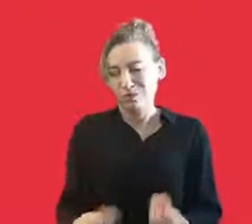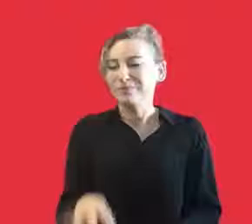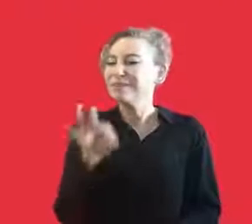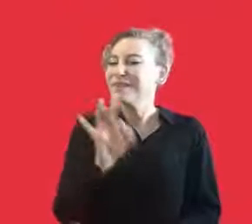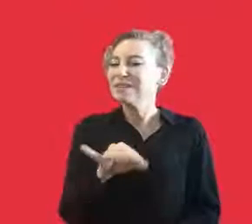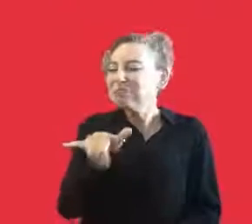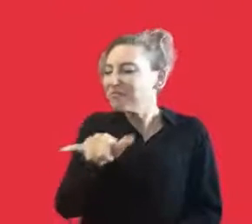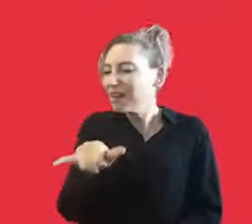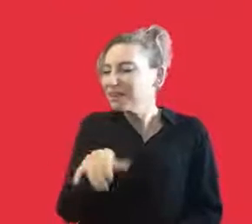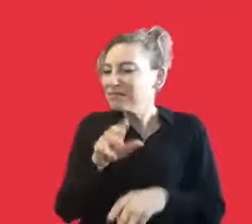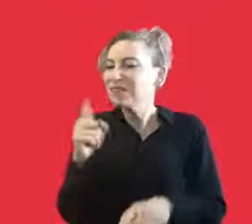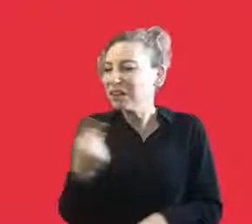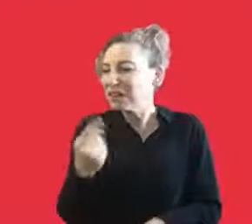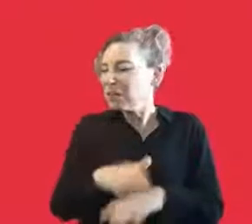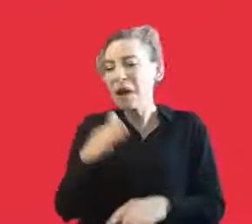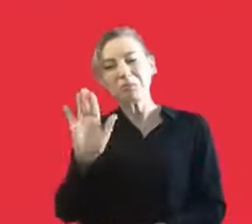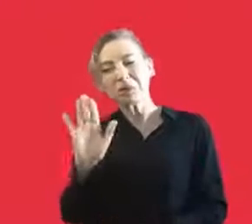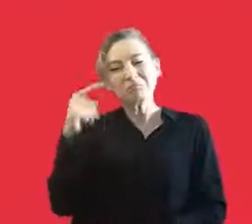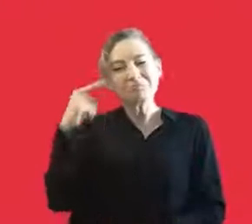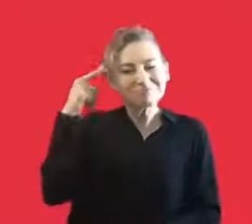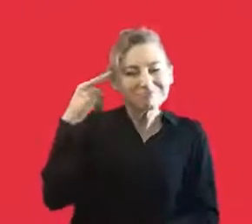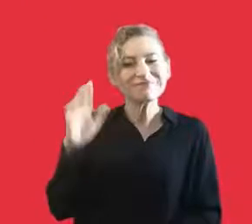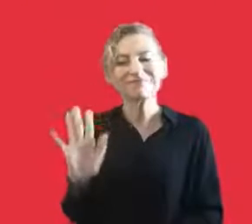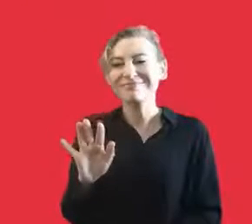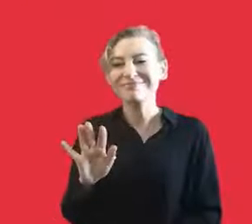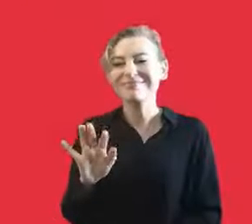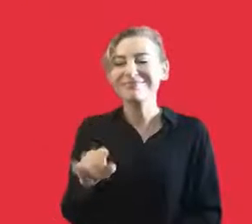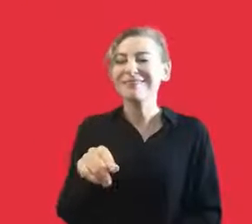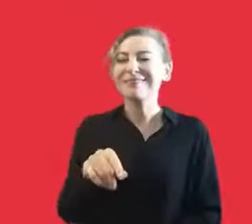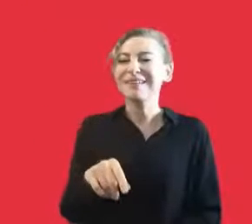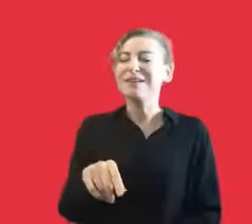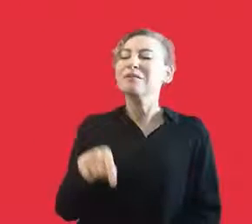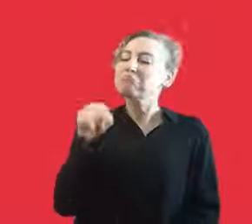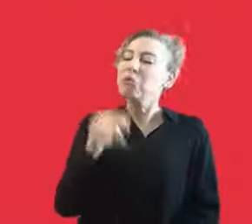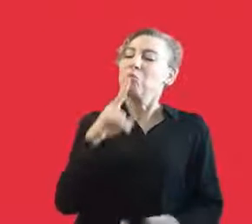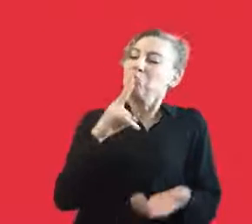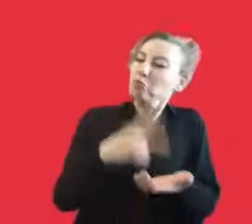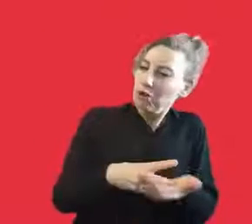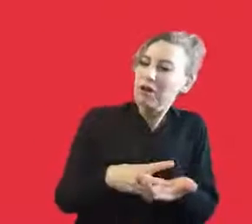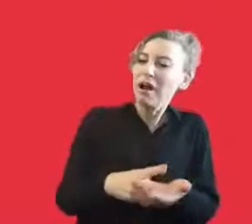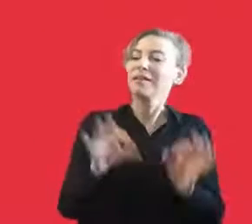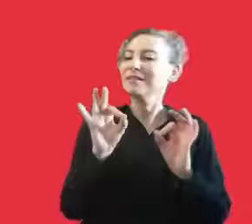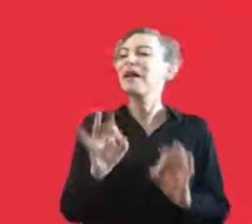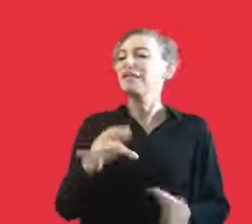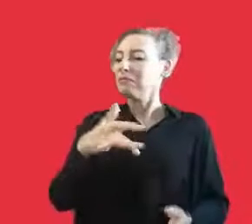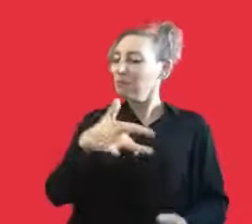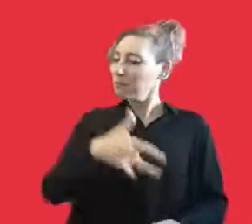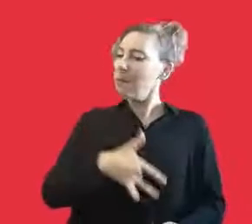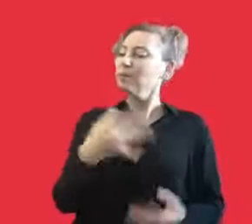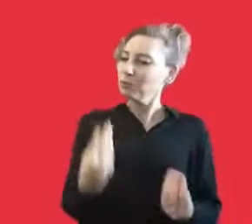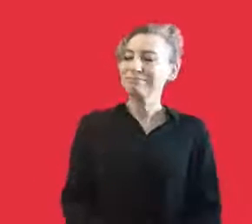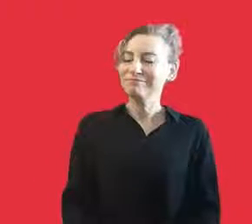motivation. well, if you ask me, do I would do the same thing now? Most probably not. But I don't regret my decision. Even painfully,